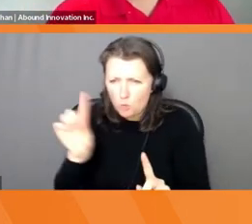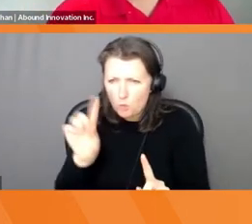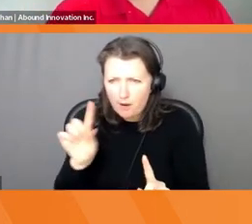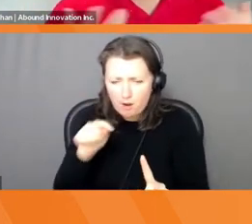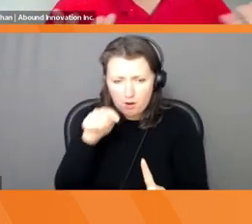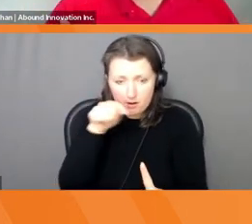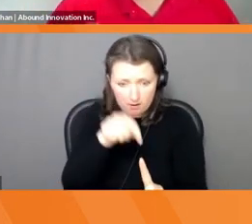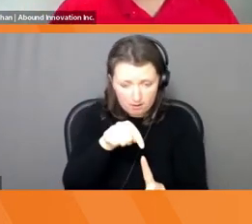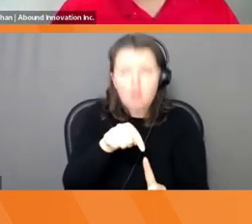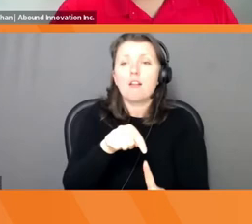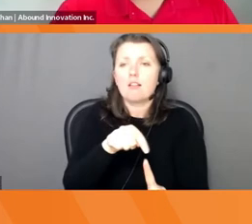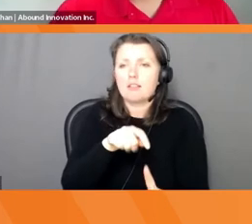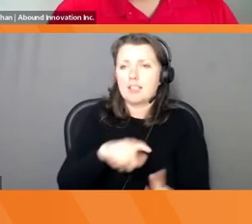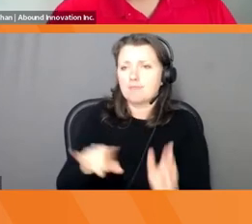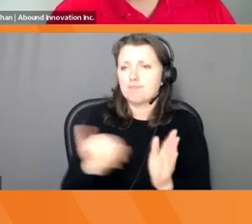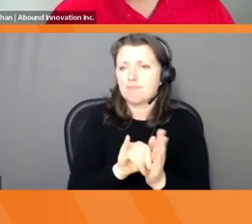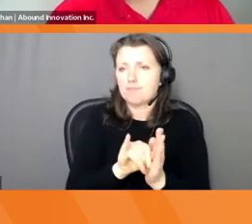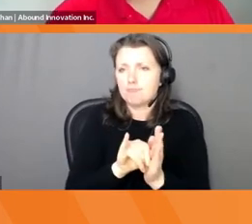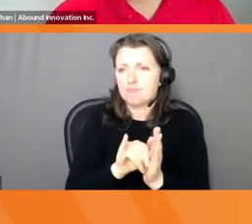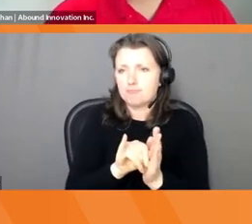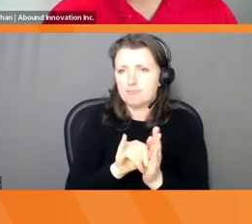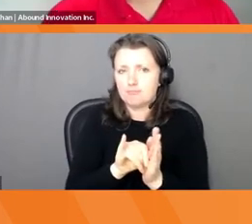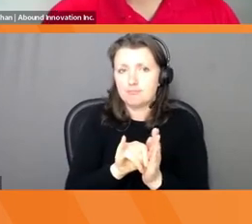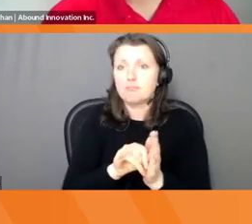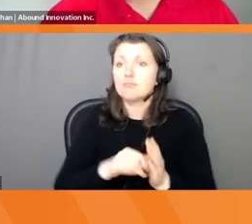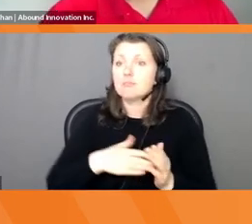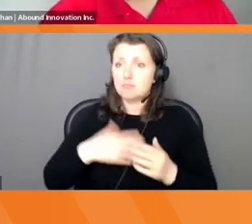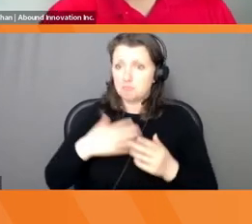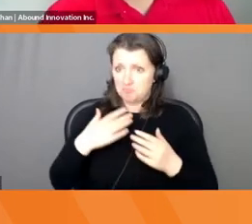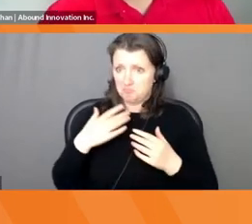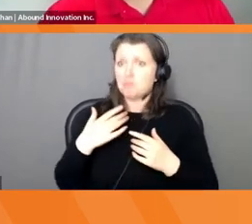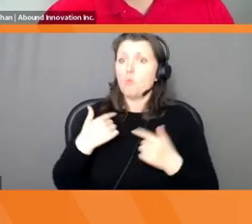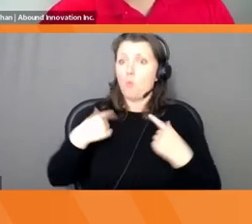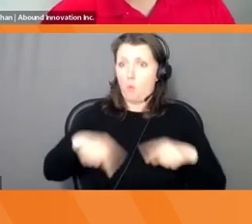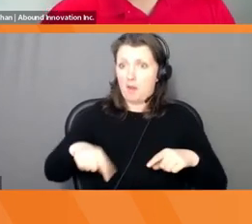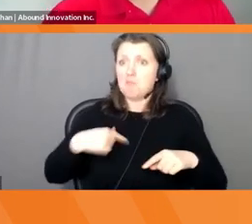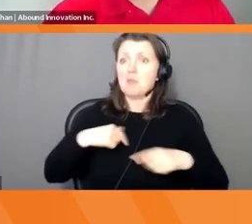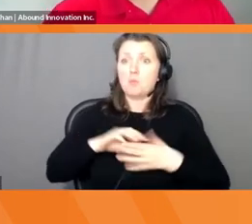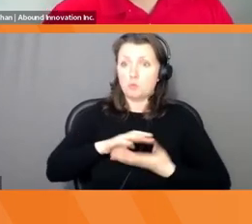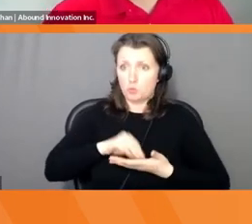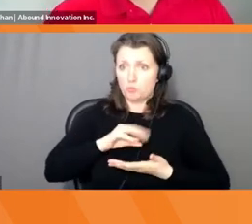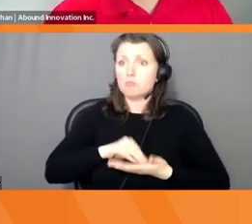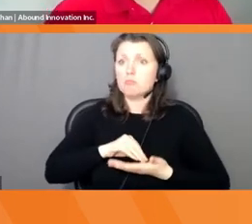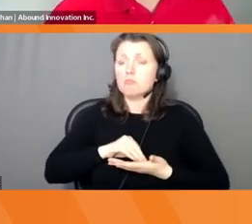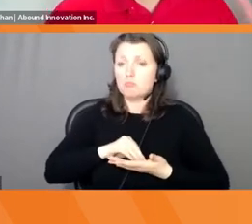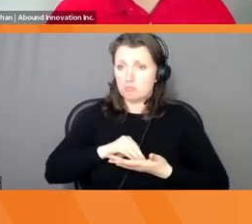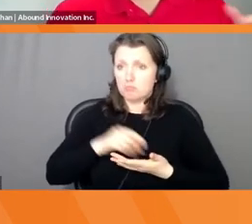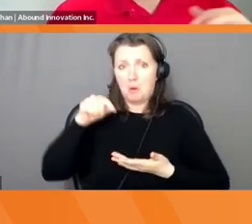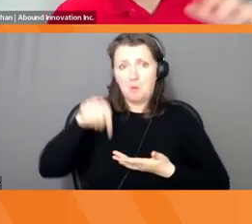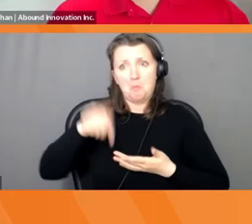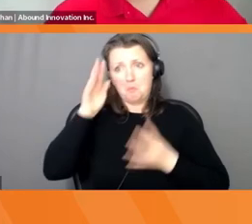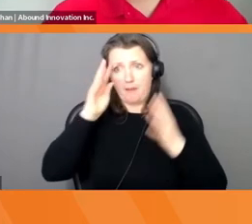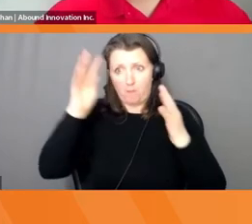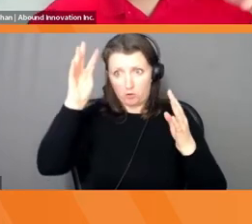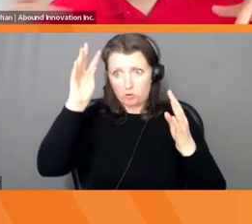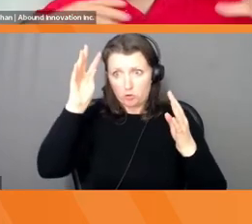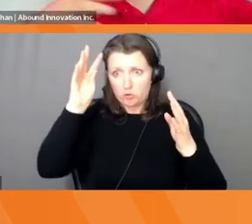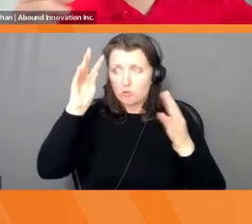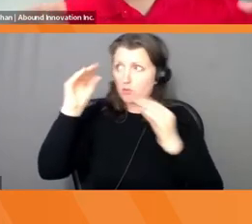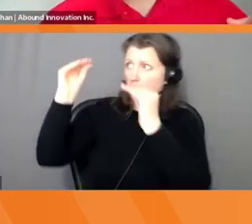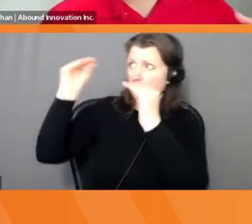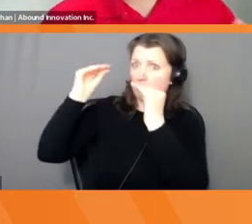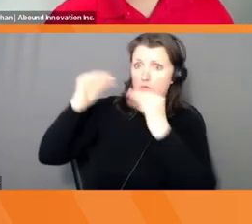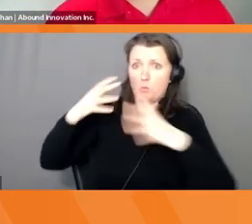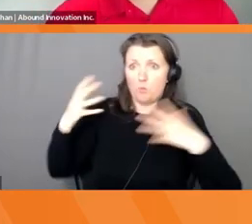when I was taught observation, the first activity that they made me do was sit. This was at State Farm. So I sat in a